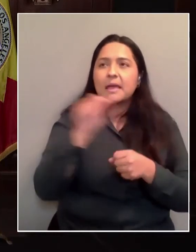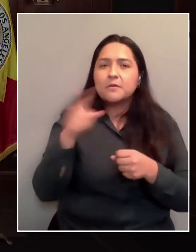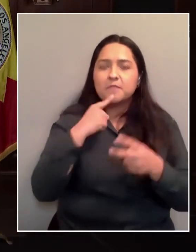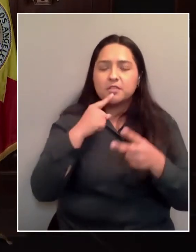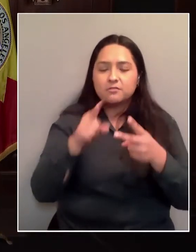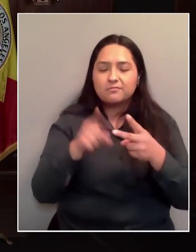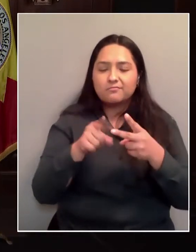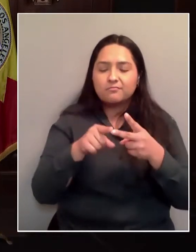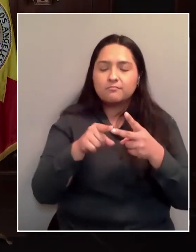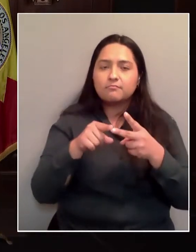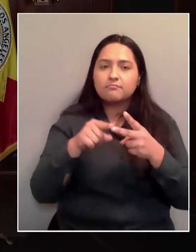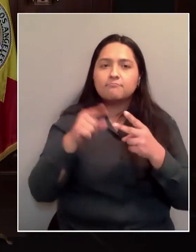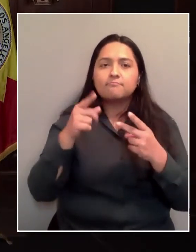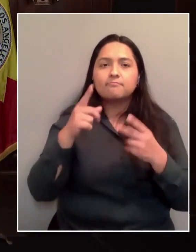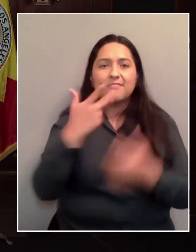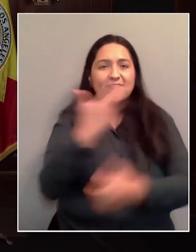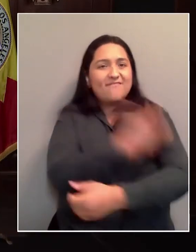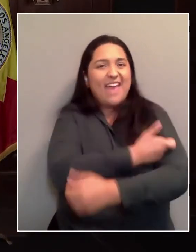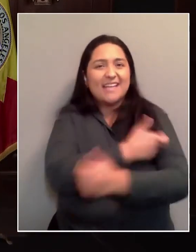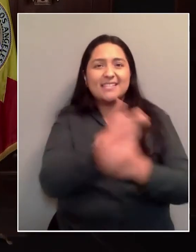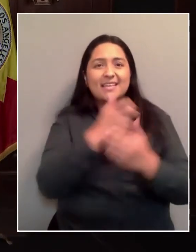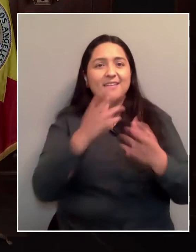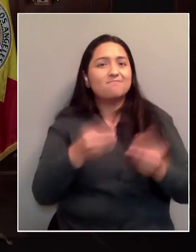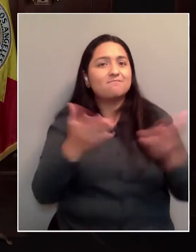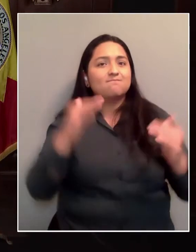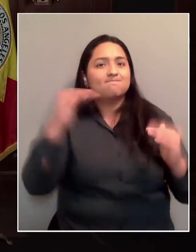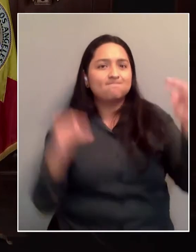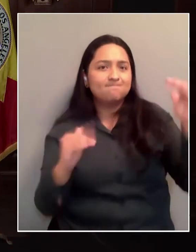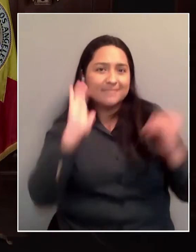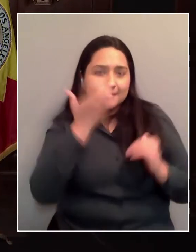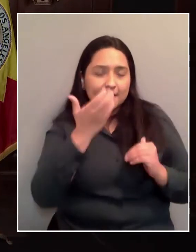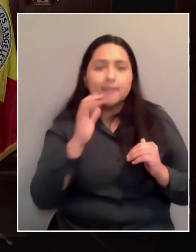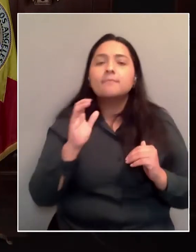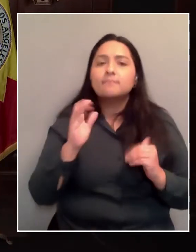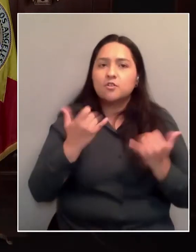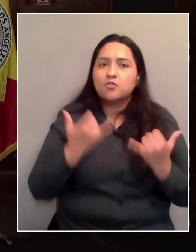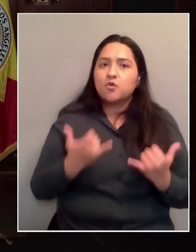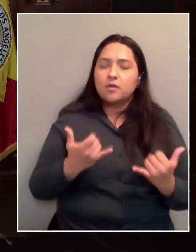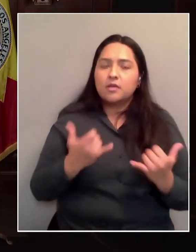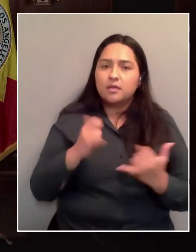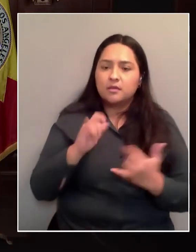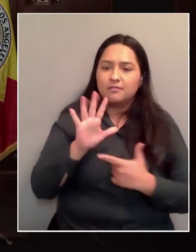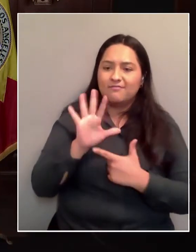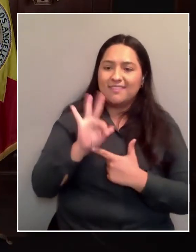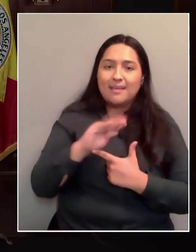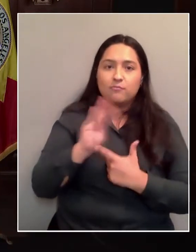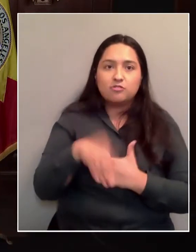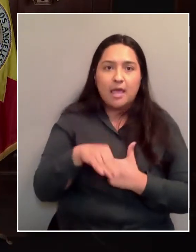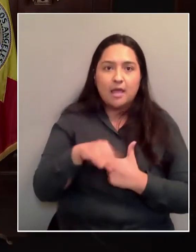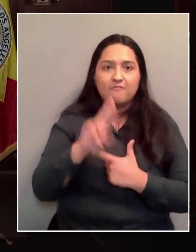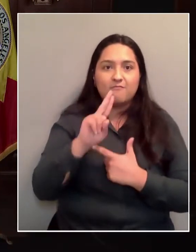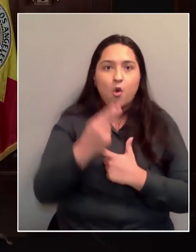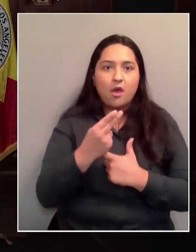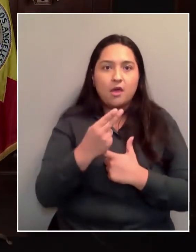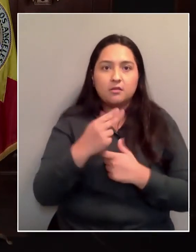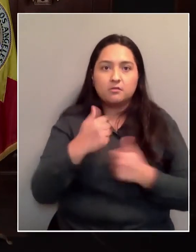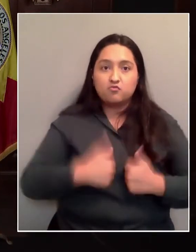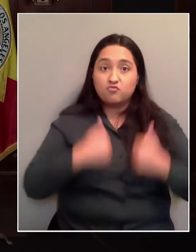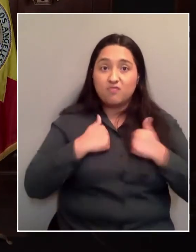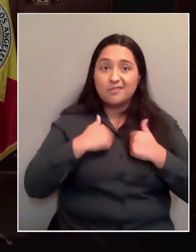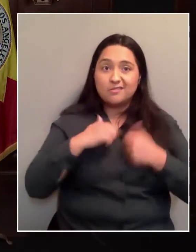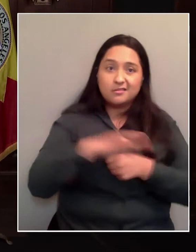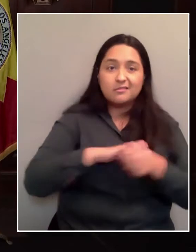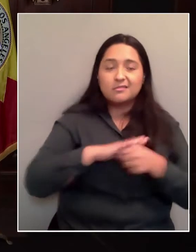vaccines rolled out. Currently, 69% of residents in Boyle Heights don't qualify for vaccination, but it's one of the hardest